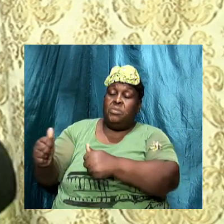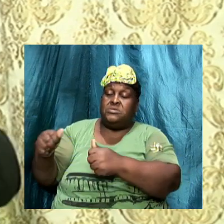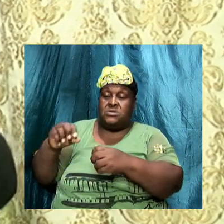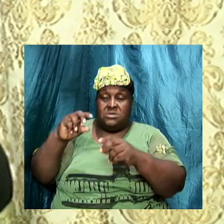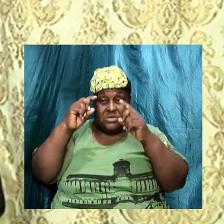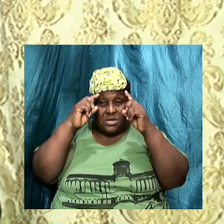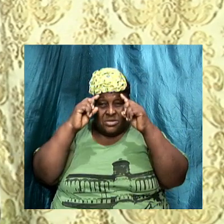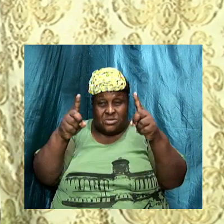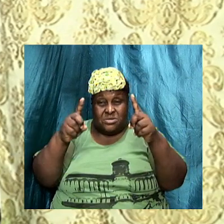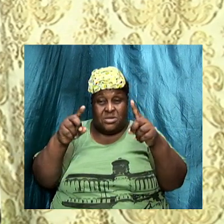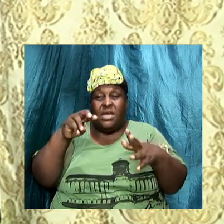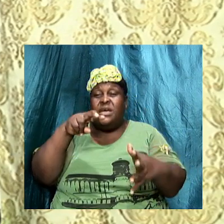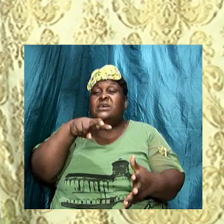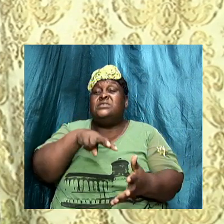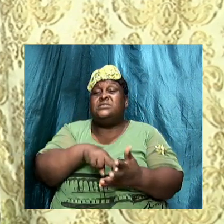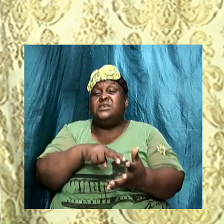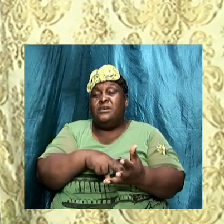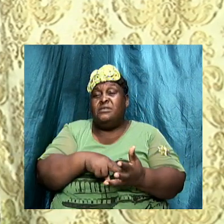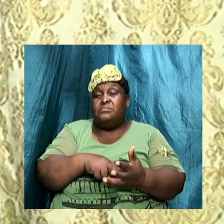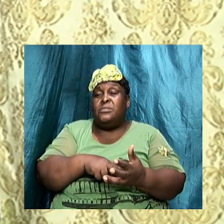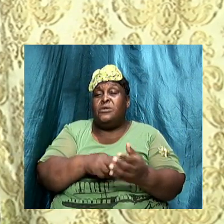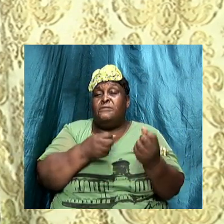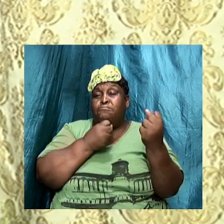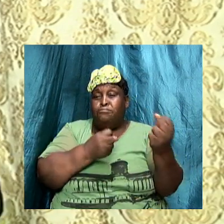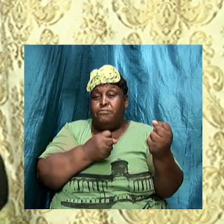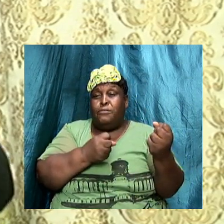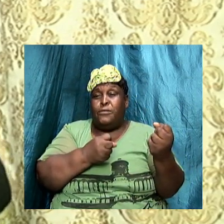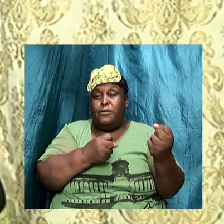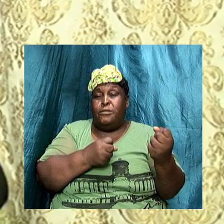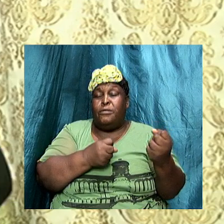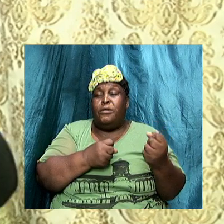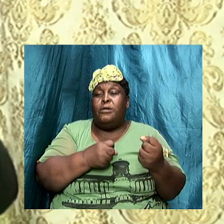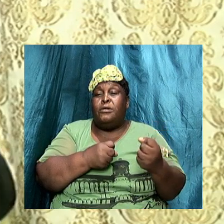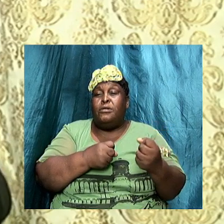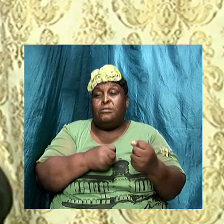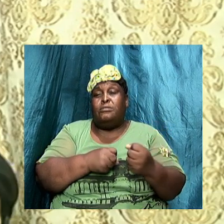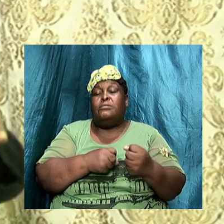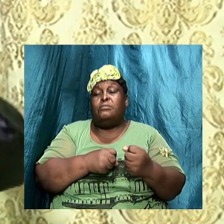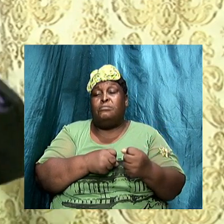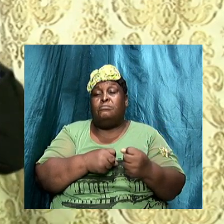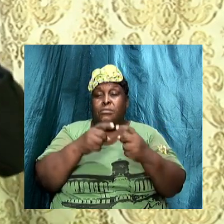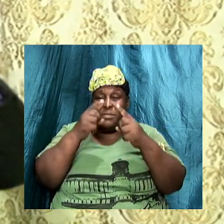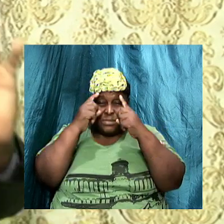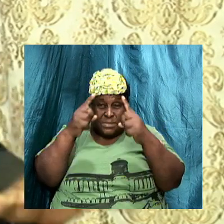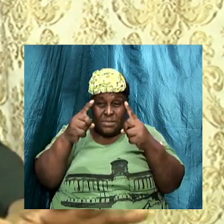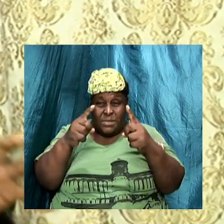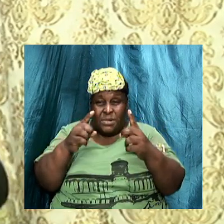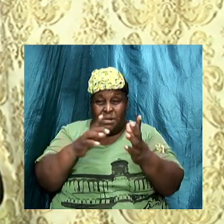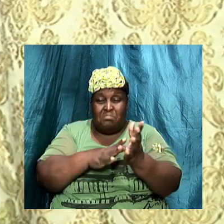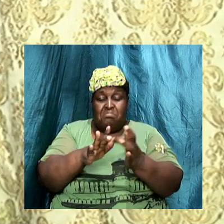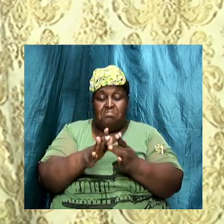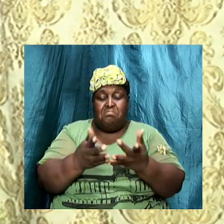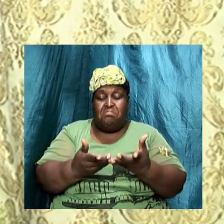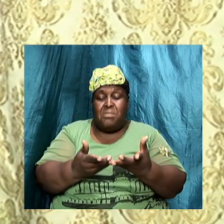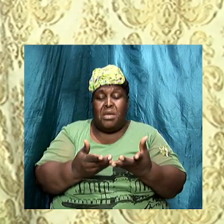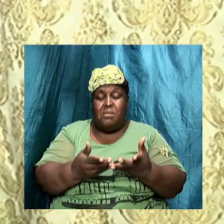and stand on the shore foundation but the Bible also warns us that we should shun